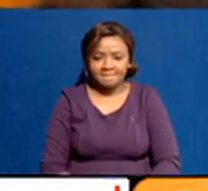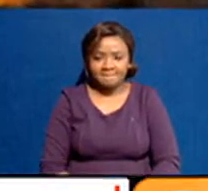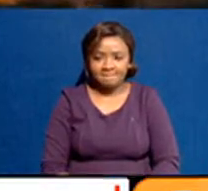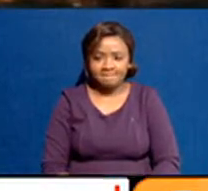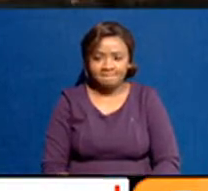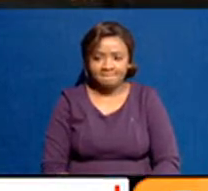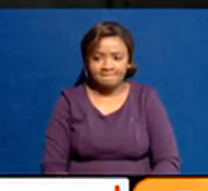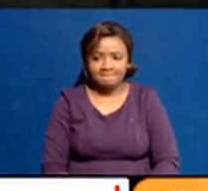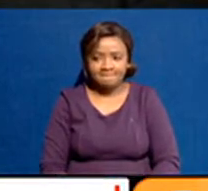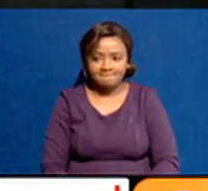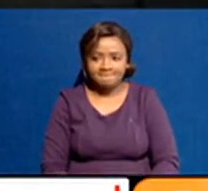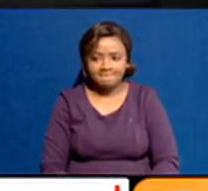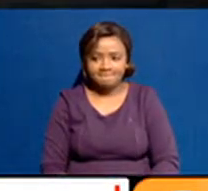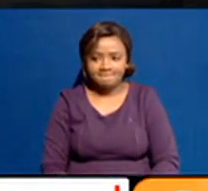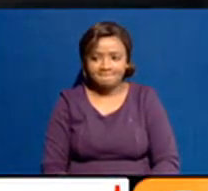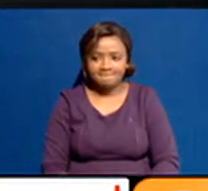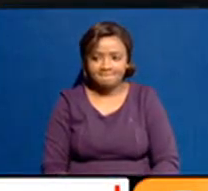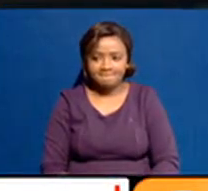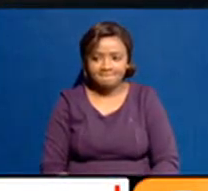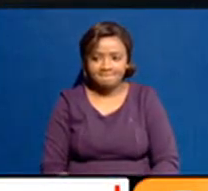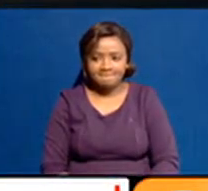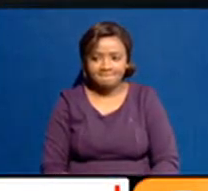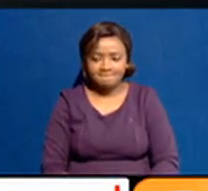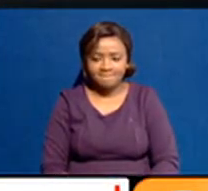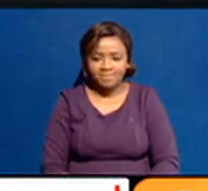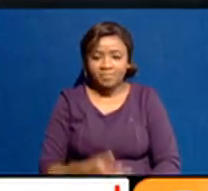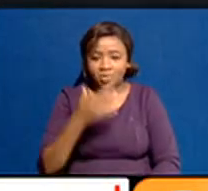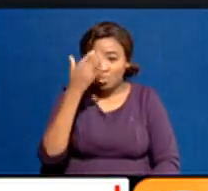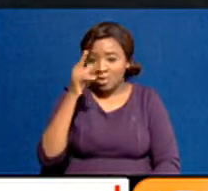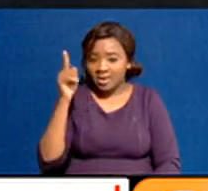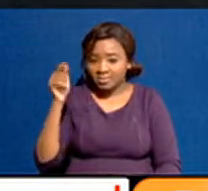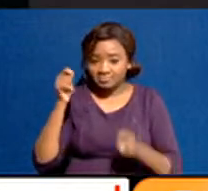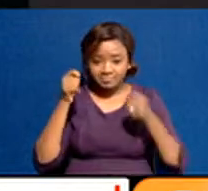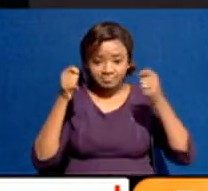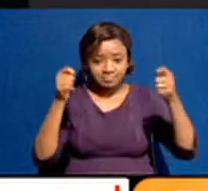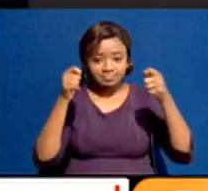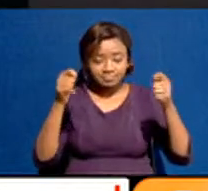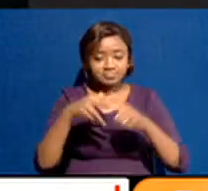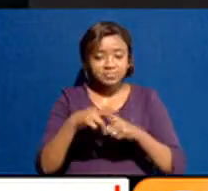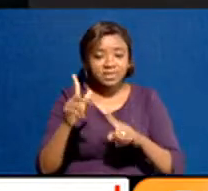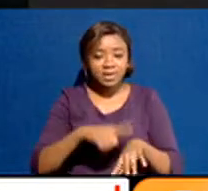this mobilization had started during campaigns and it was very unfortunate.